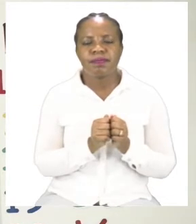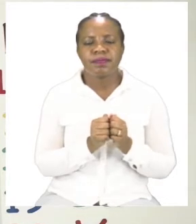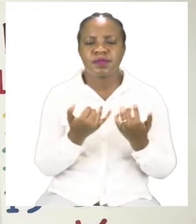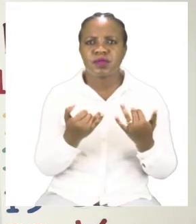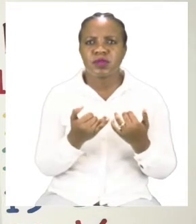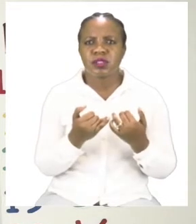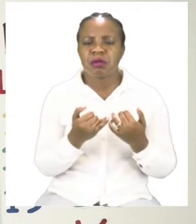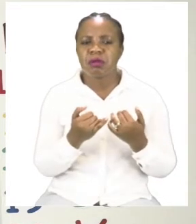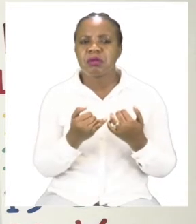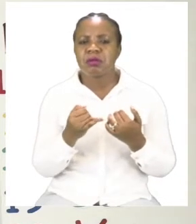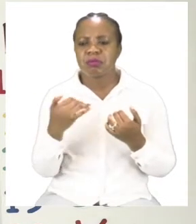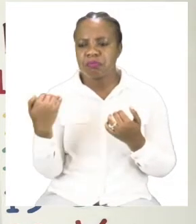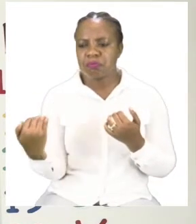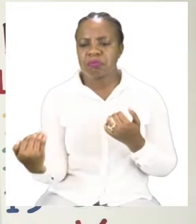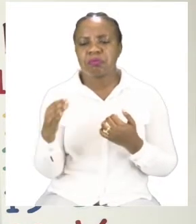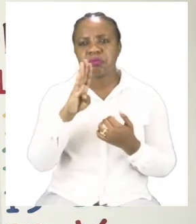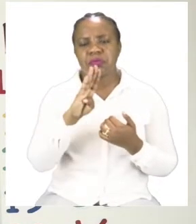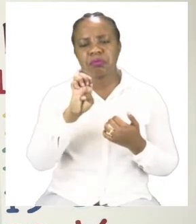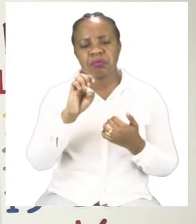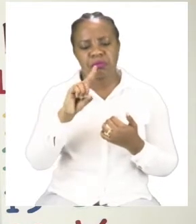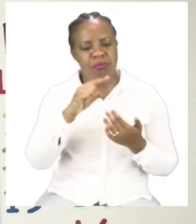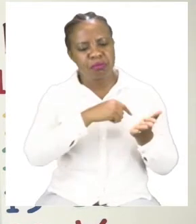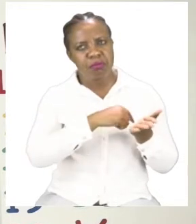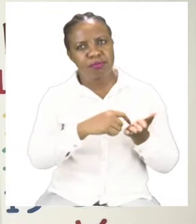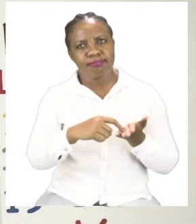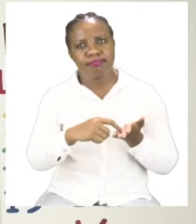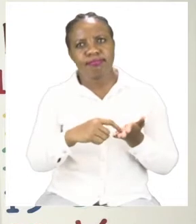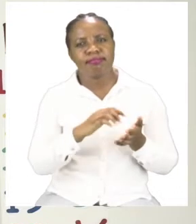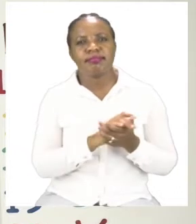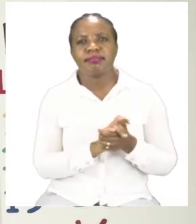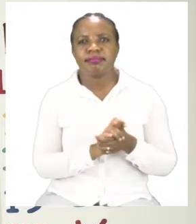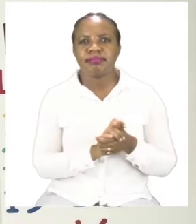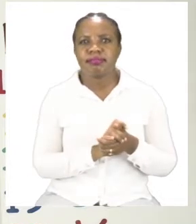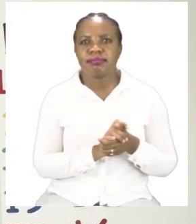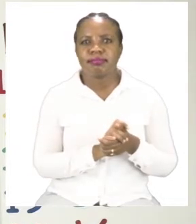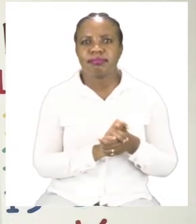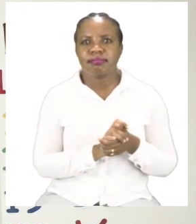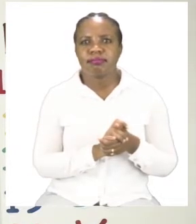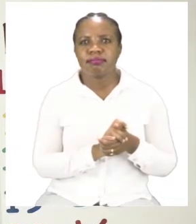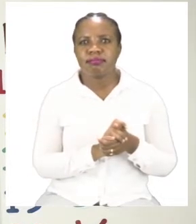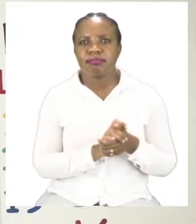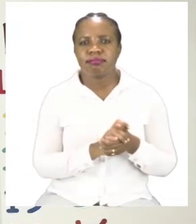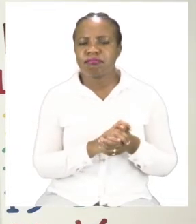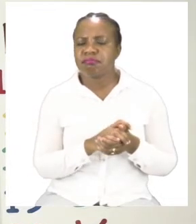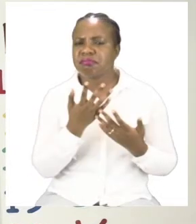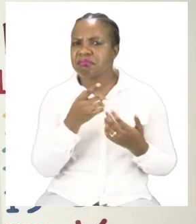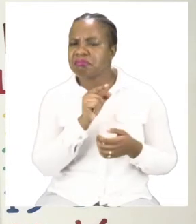cross out bed so we don't use it again. Is the picture a net?